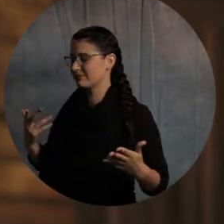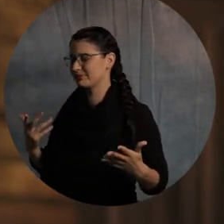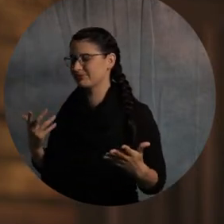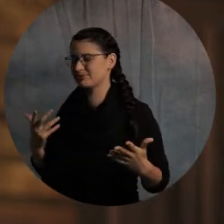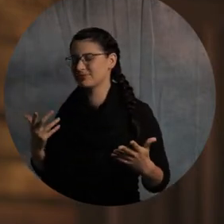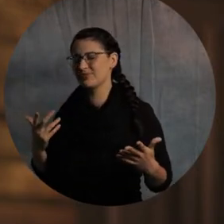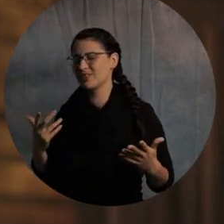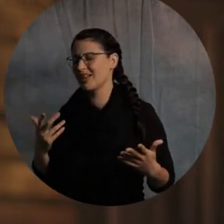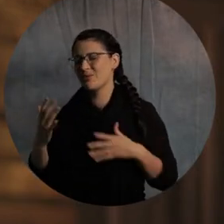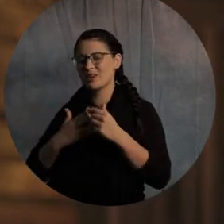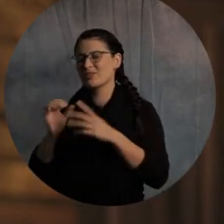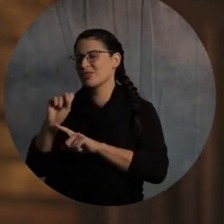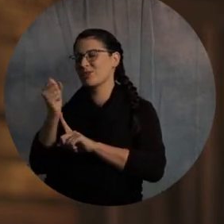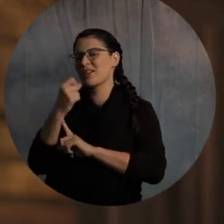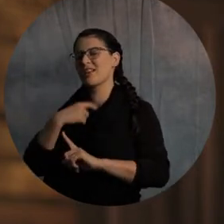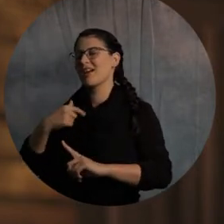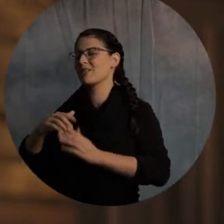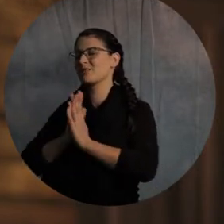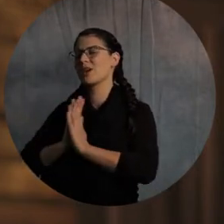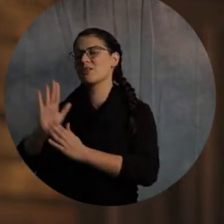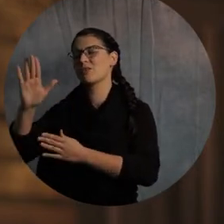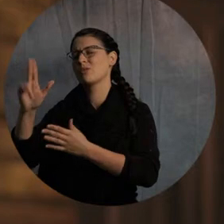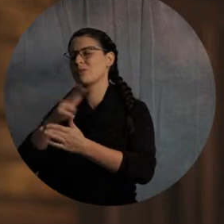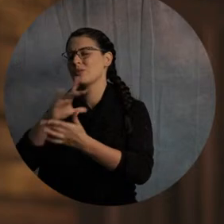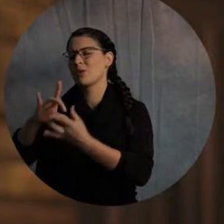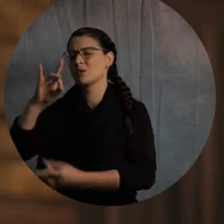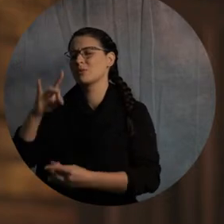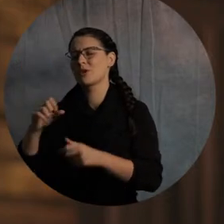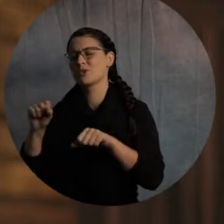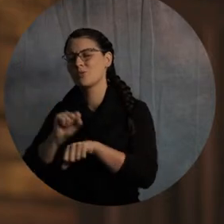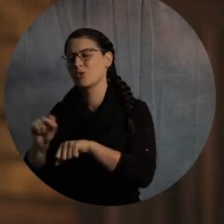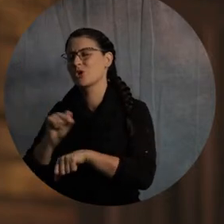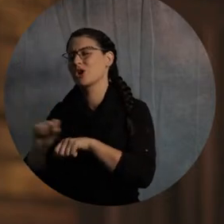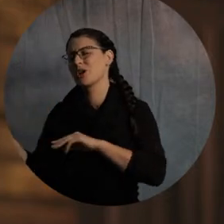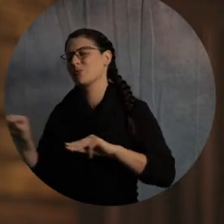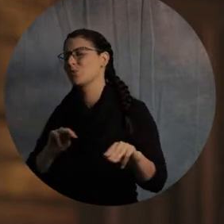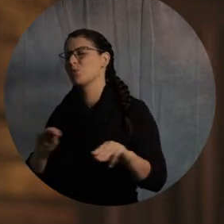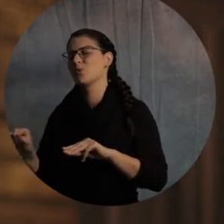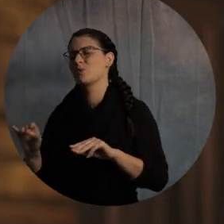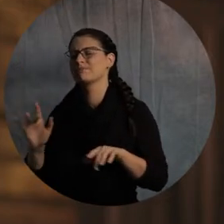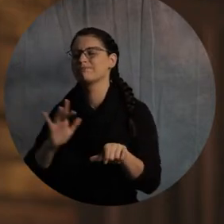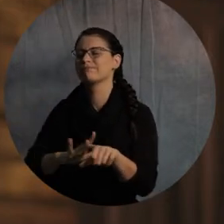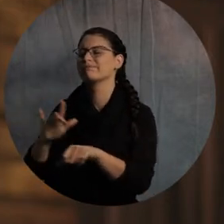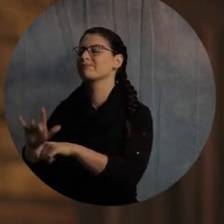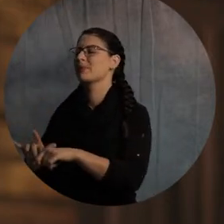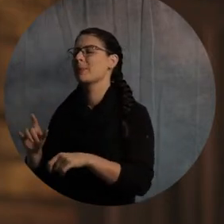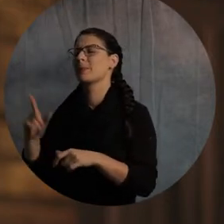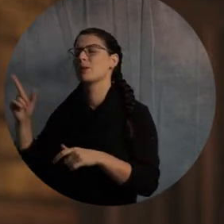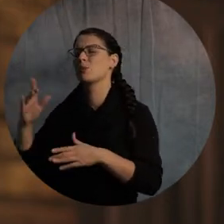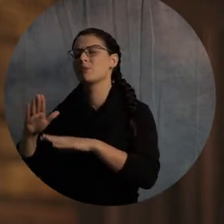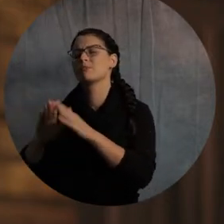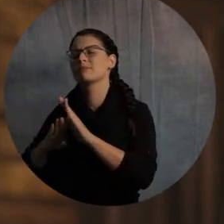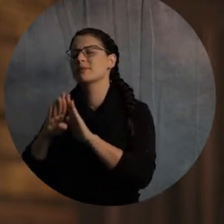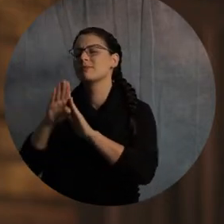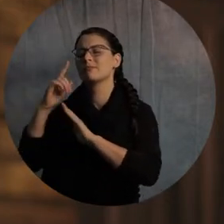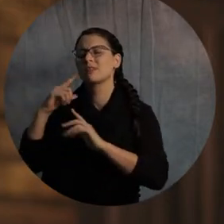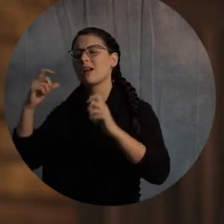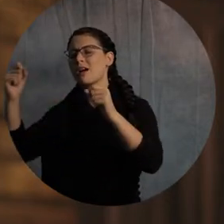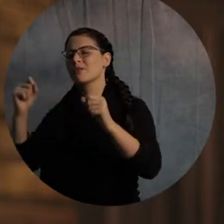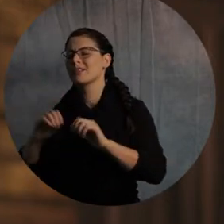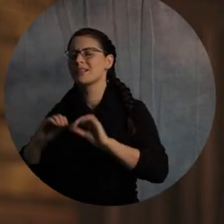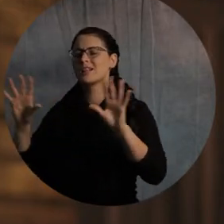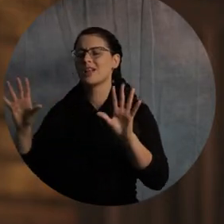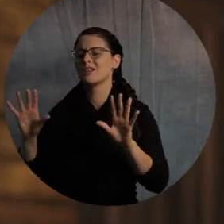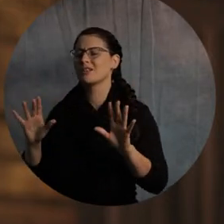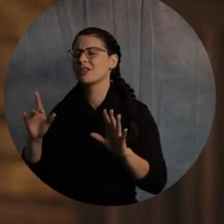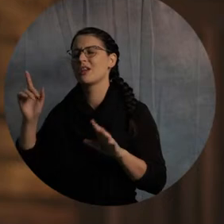Lord, in either situation, I just pray your spirit would work and move. That you'd build confidence and clarity. And Lord, if you're